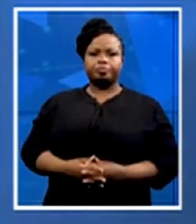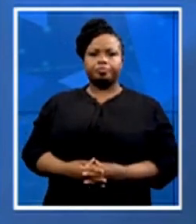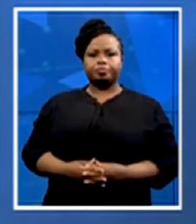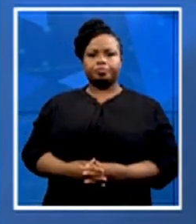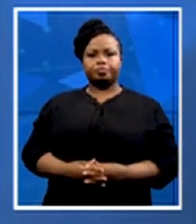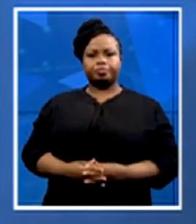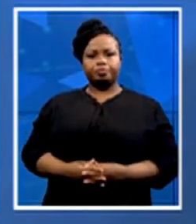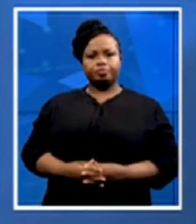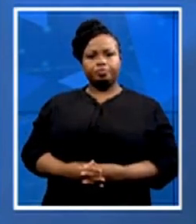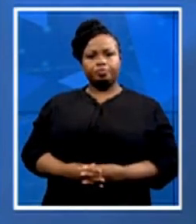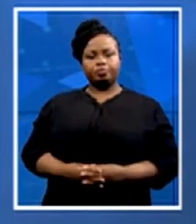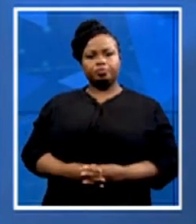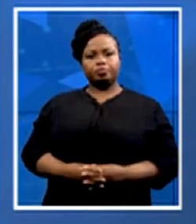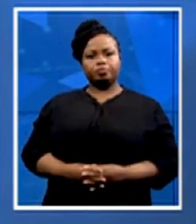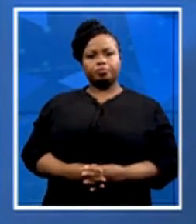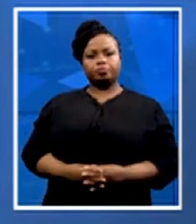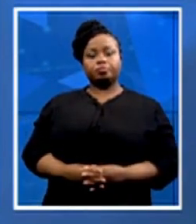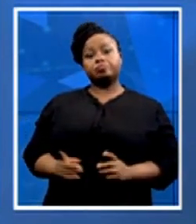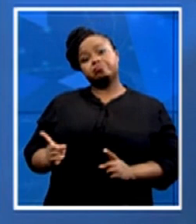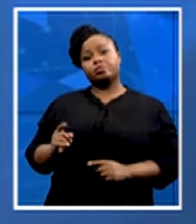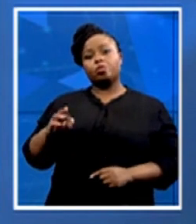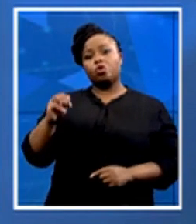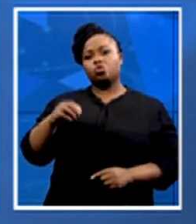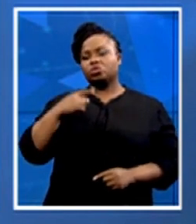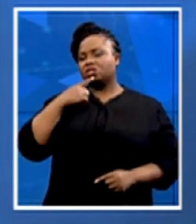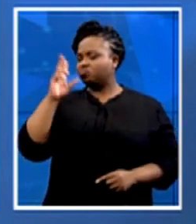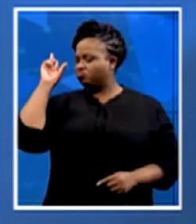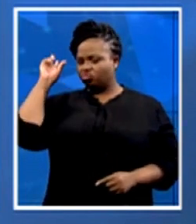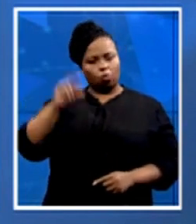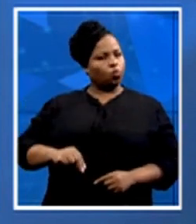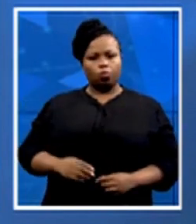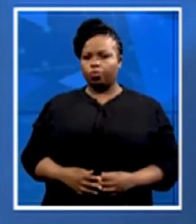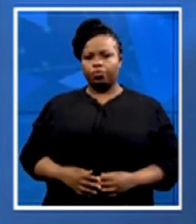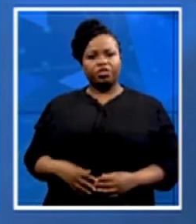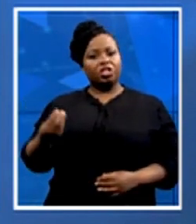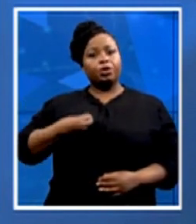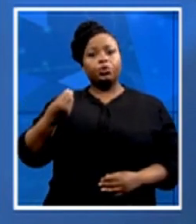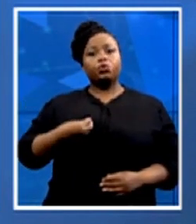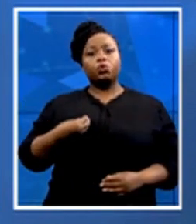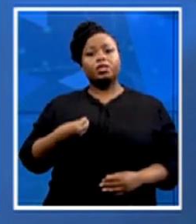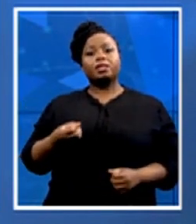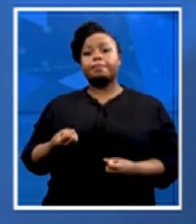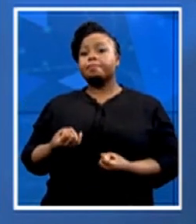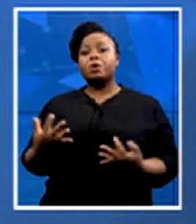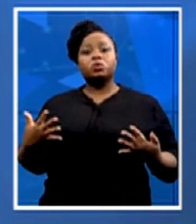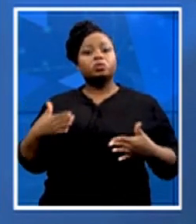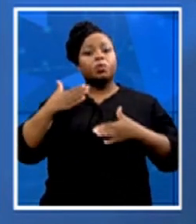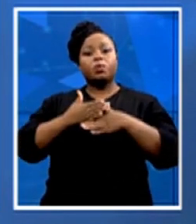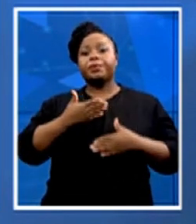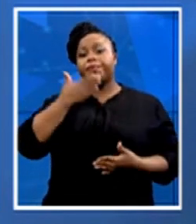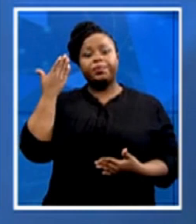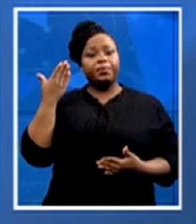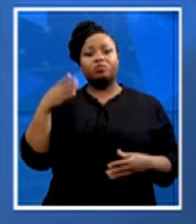Pramoro says, big no, the youth are majority unemployed. A big no, the youth are